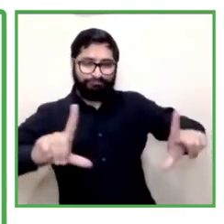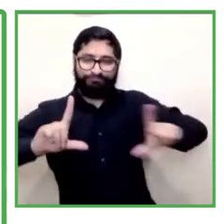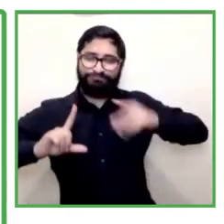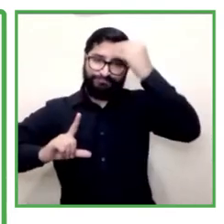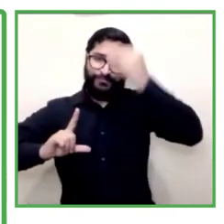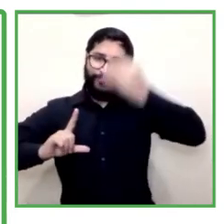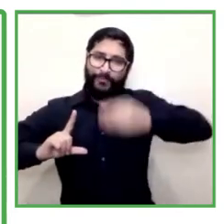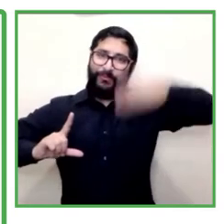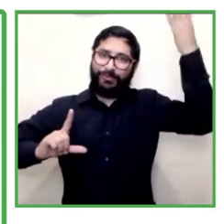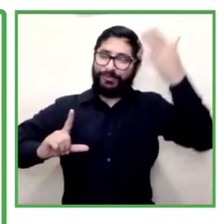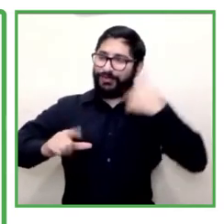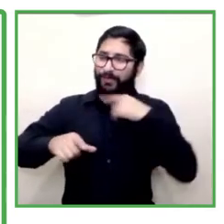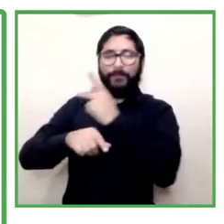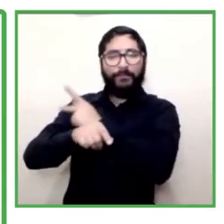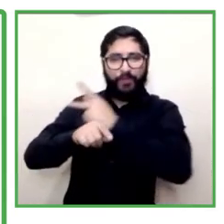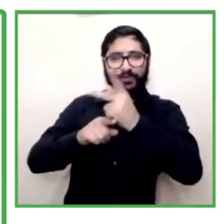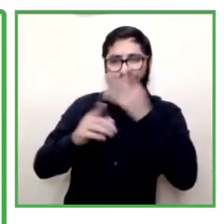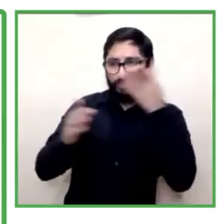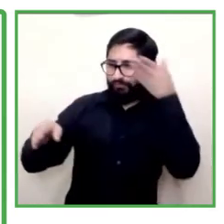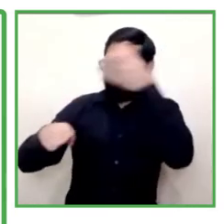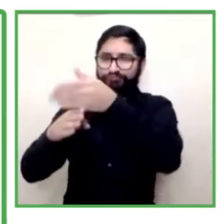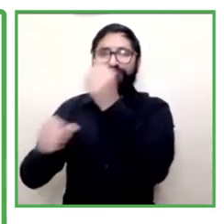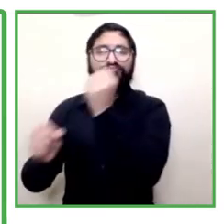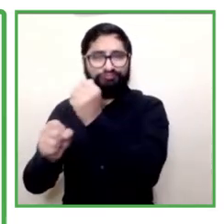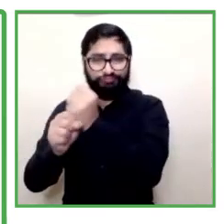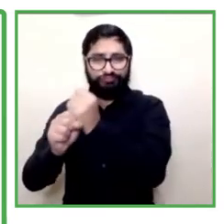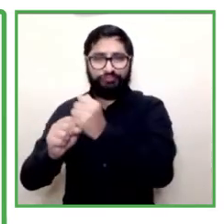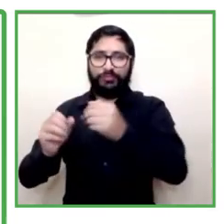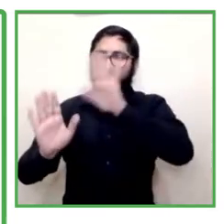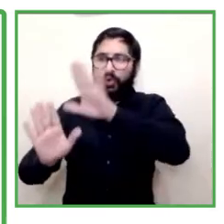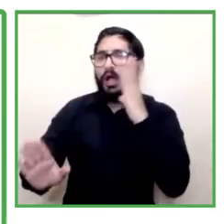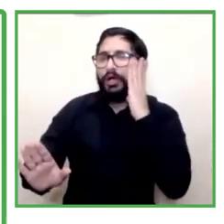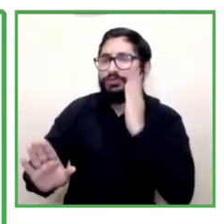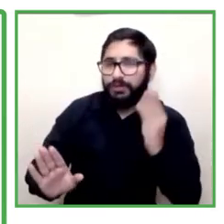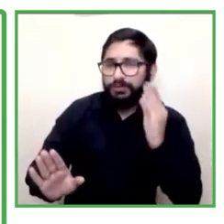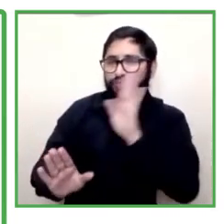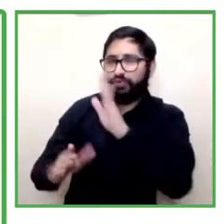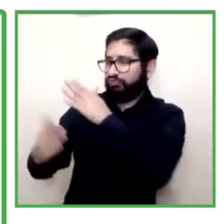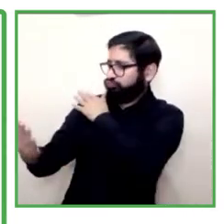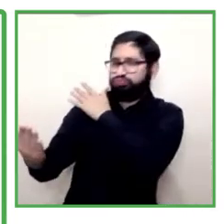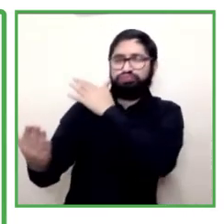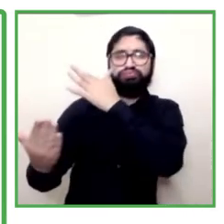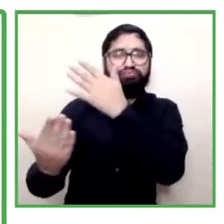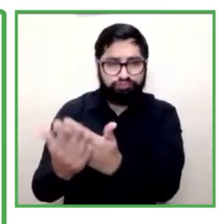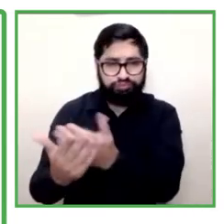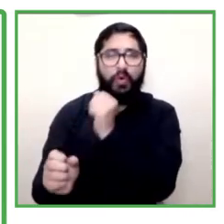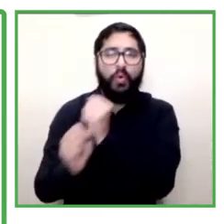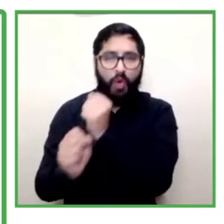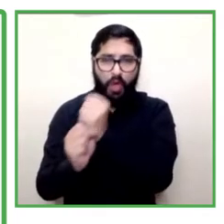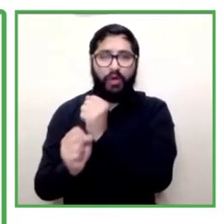work on their work competences that they've acquired throughout the years